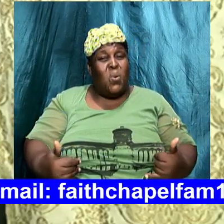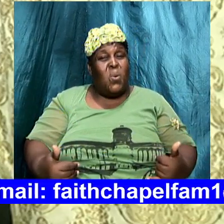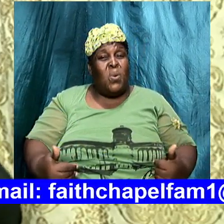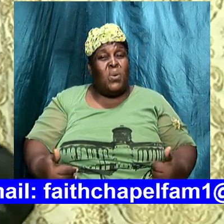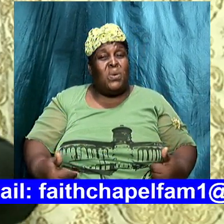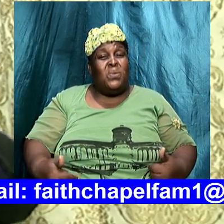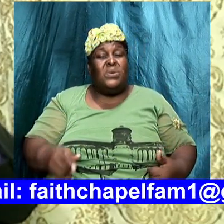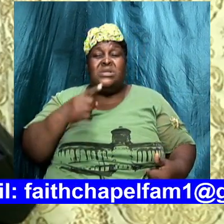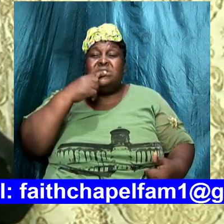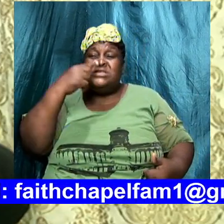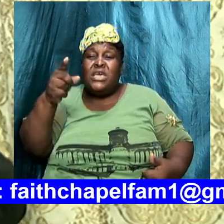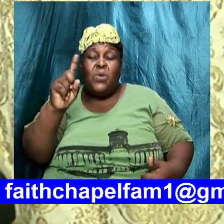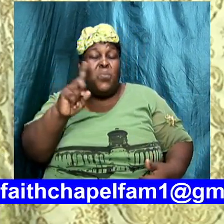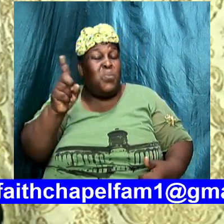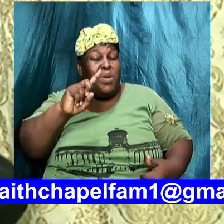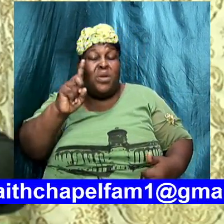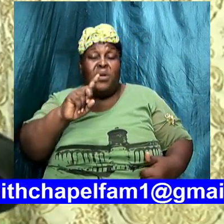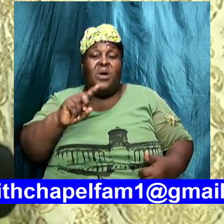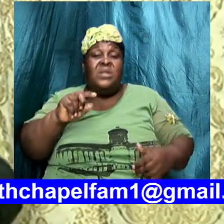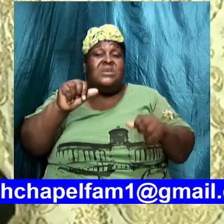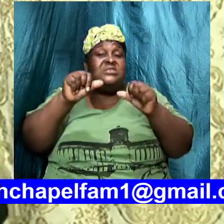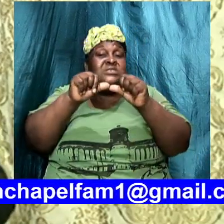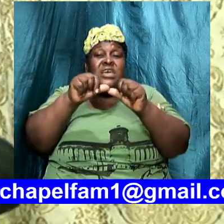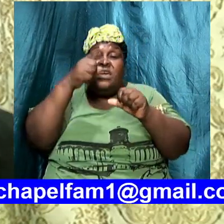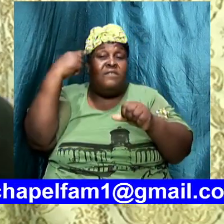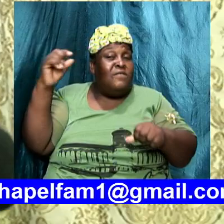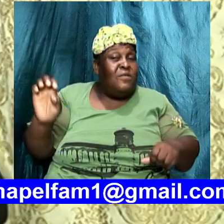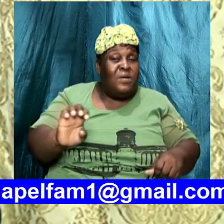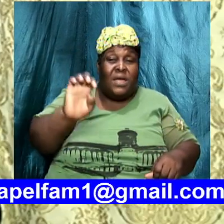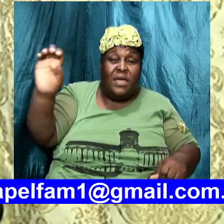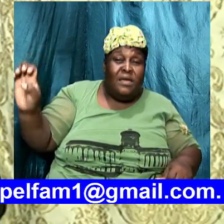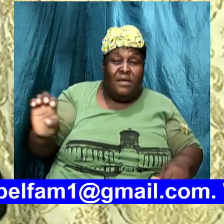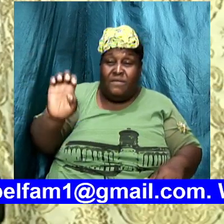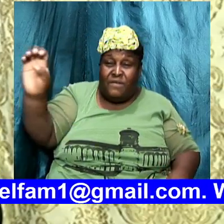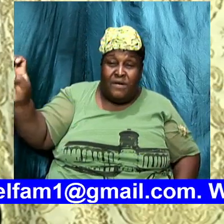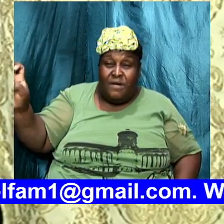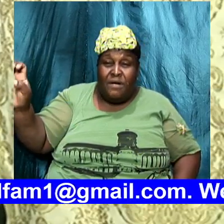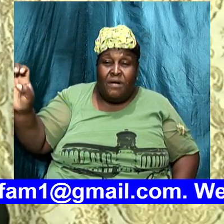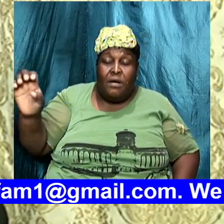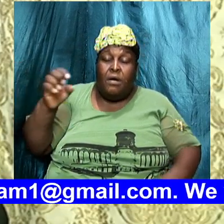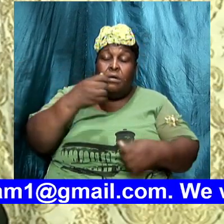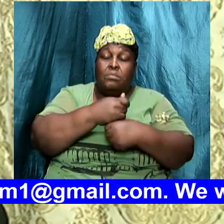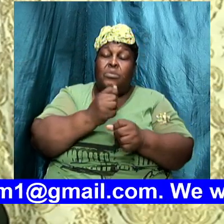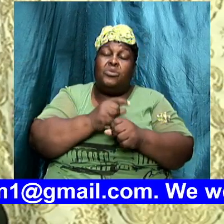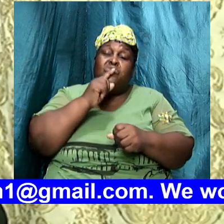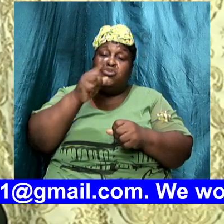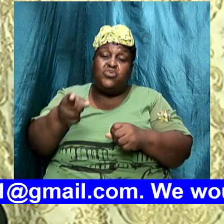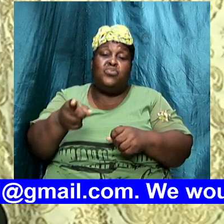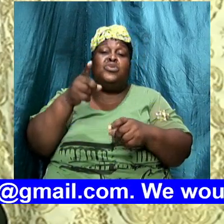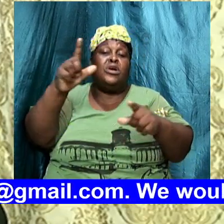eternity and I encourage you I implore you make sure that you're right with God